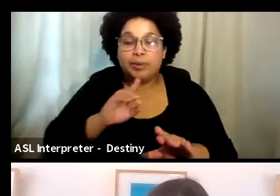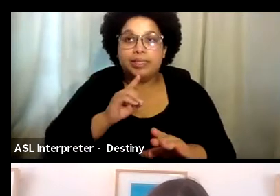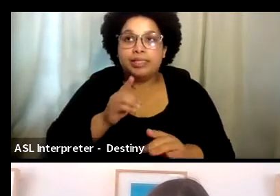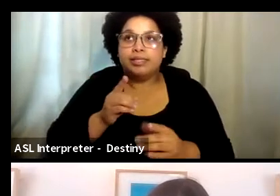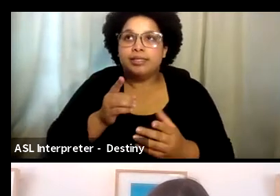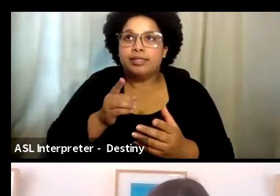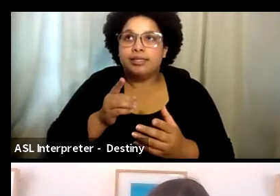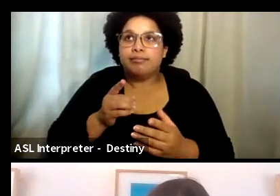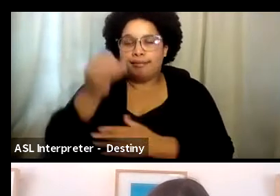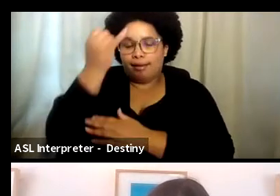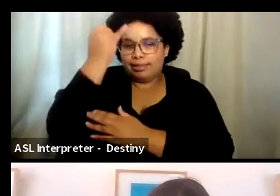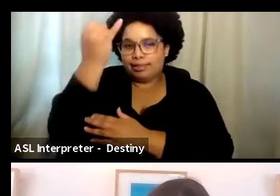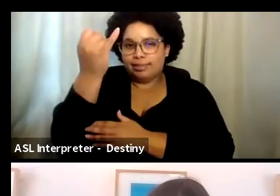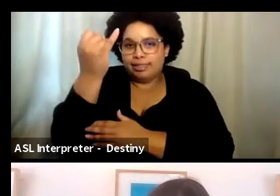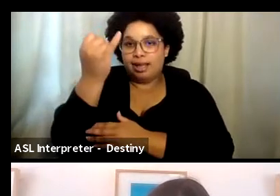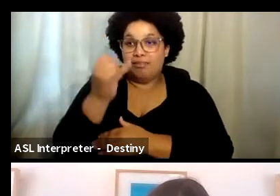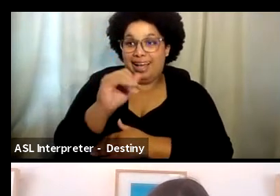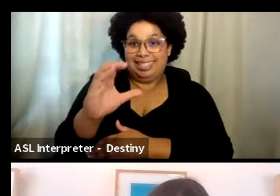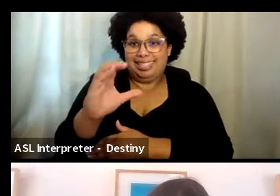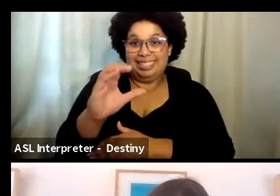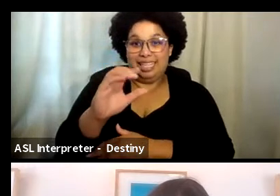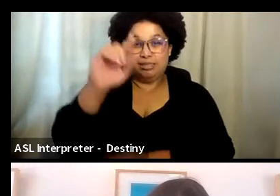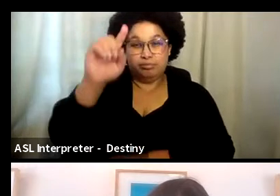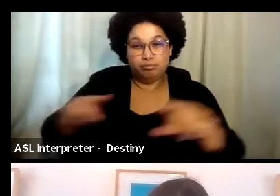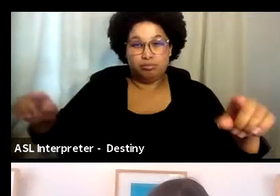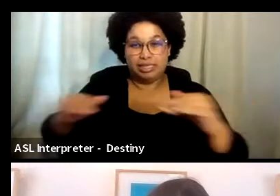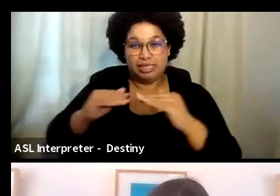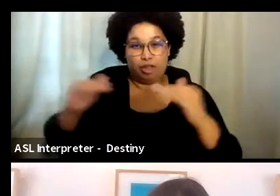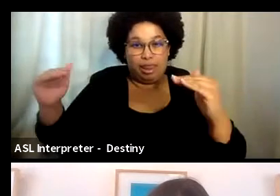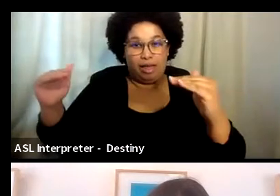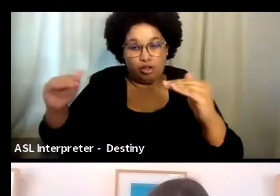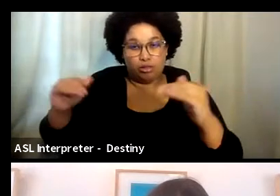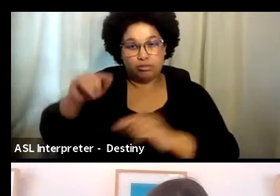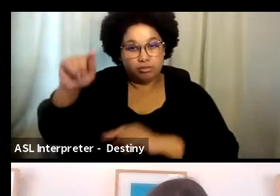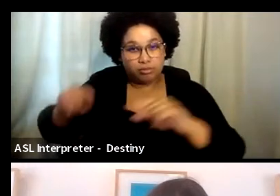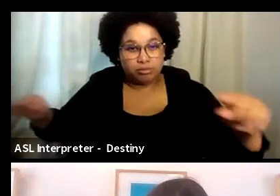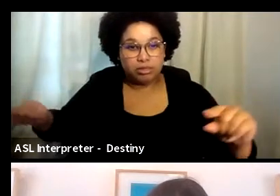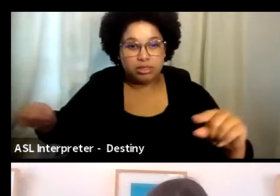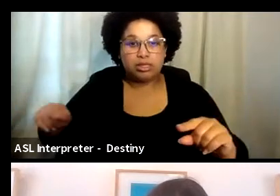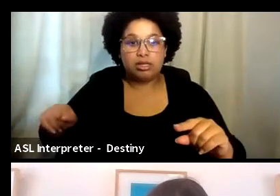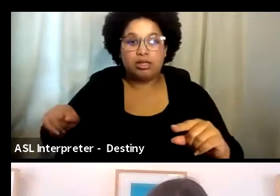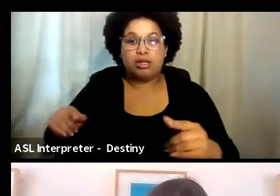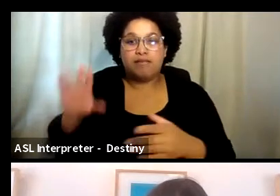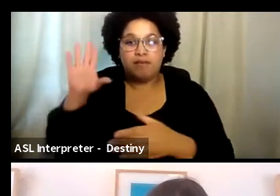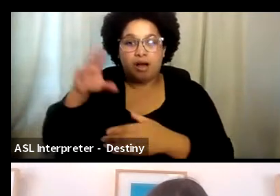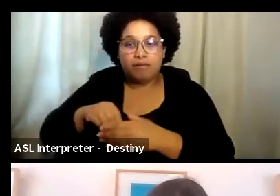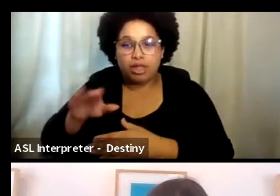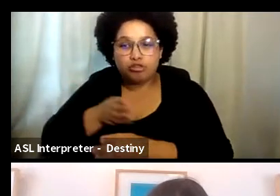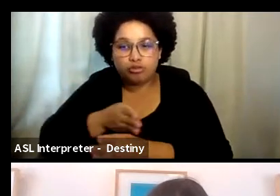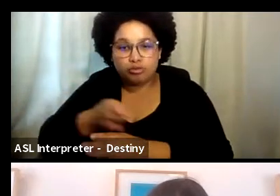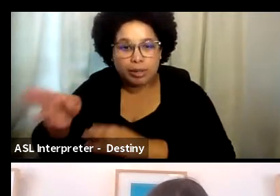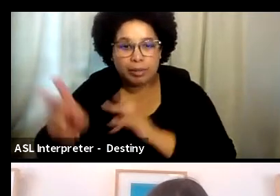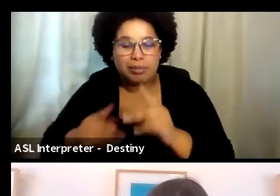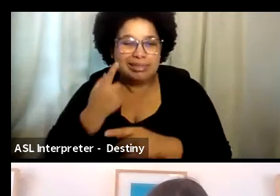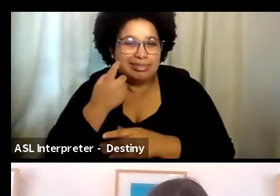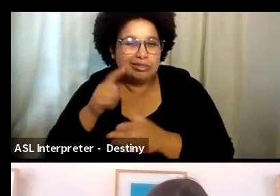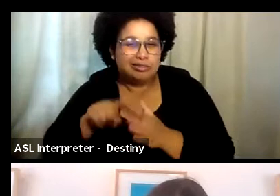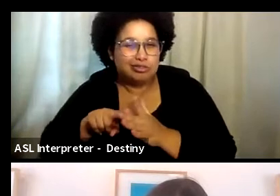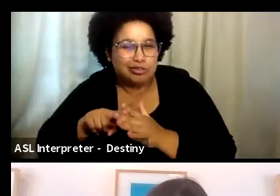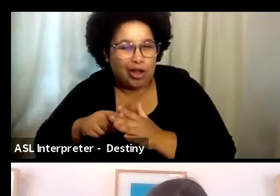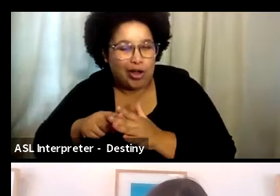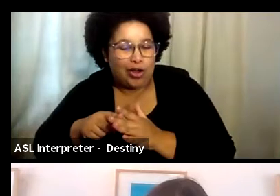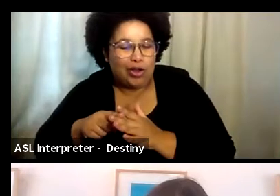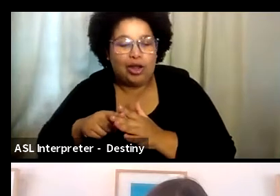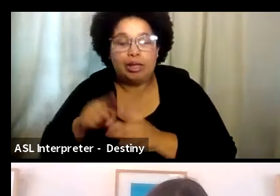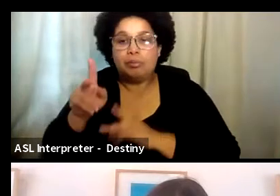that reaching out to intimacy coordinators at all different levels or, you know, places within their career, there were people who were just starting in the field,